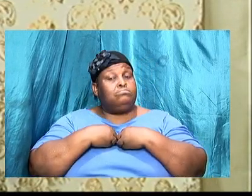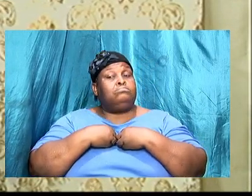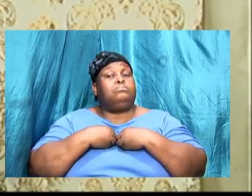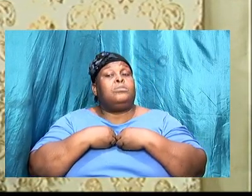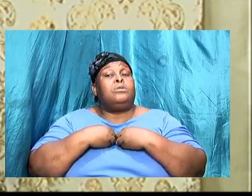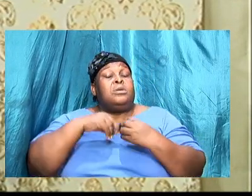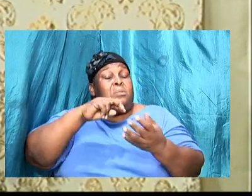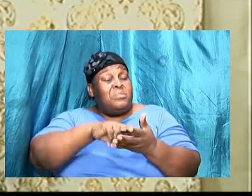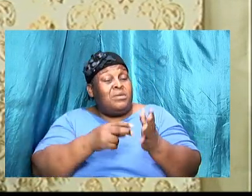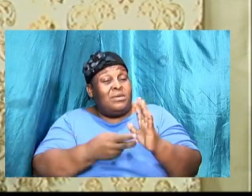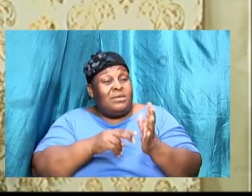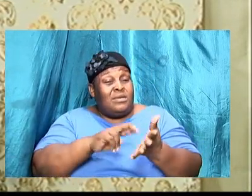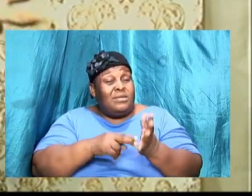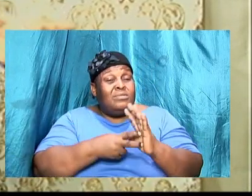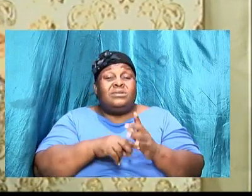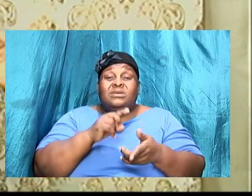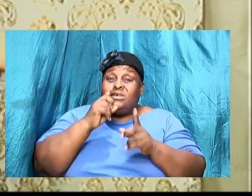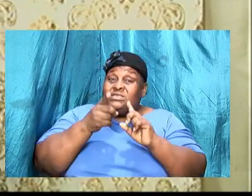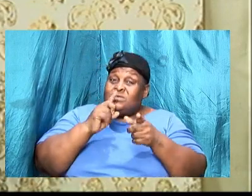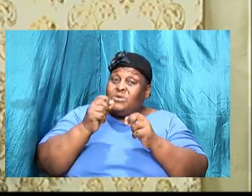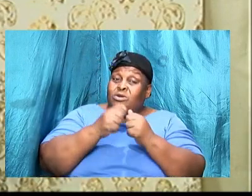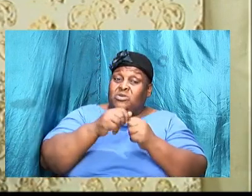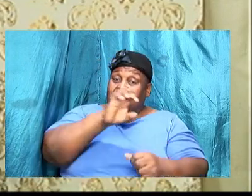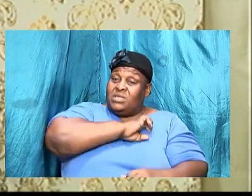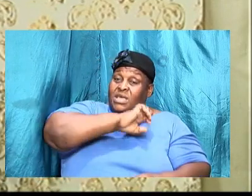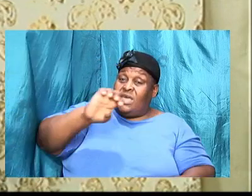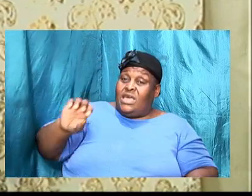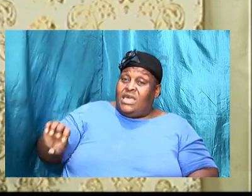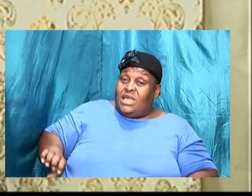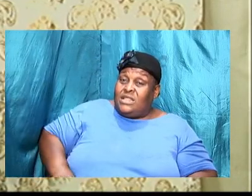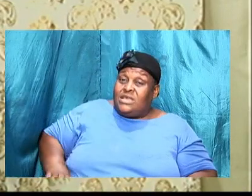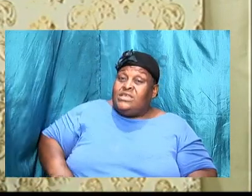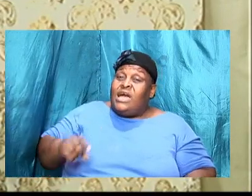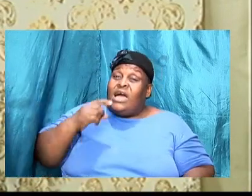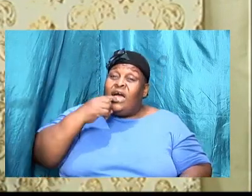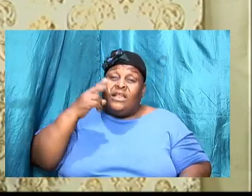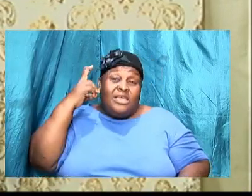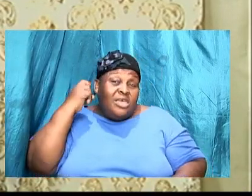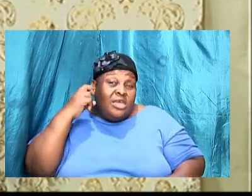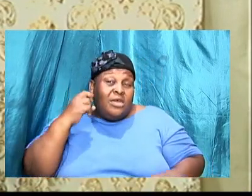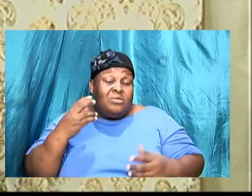it means then we are going to talk to the elders and see what the elders have to say about it